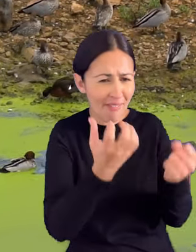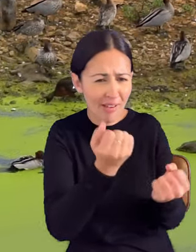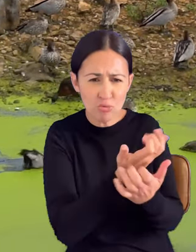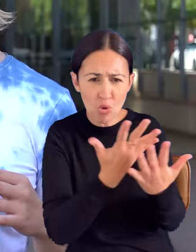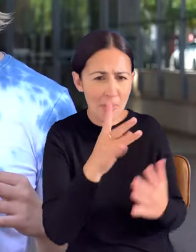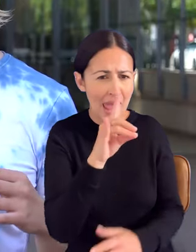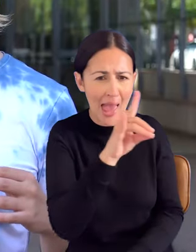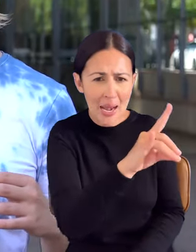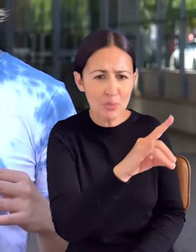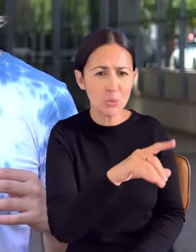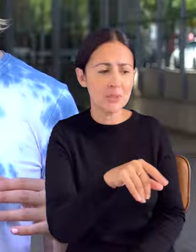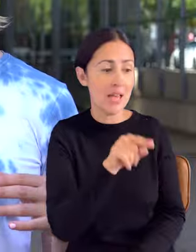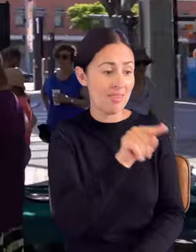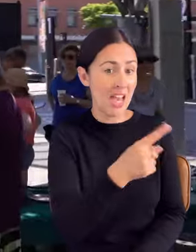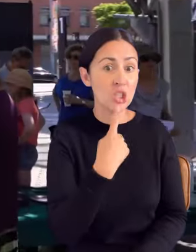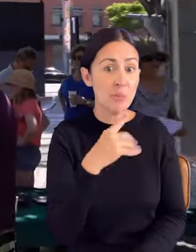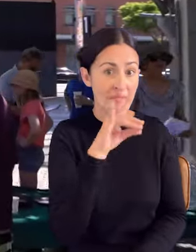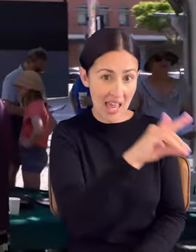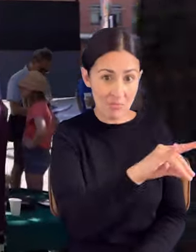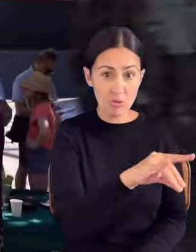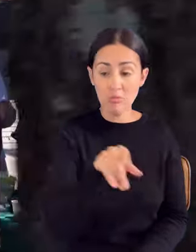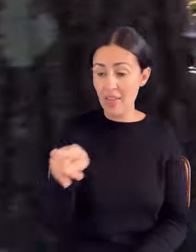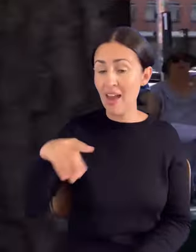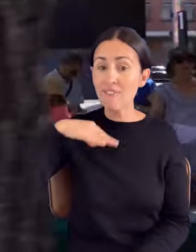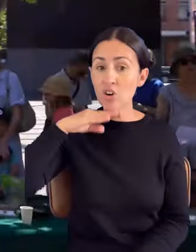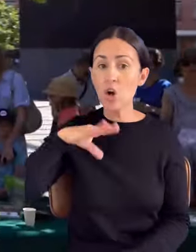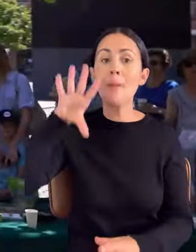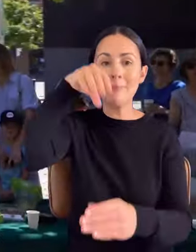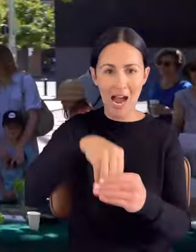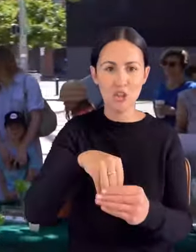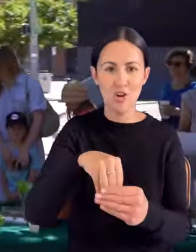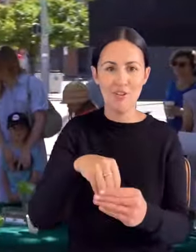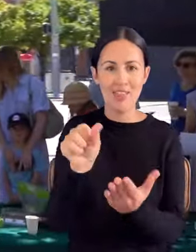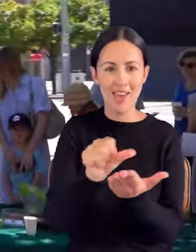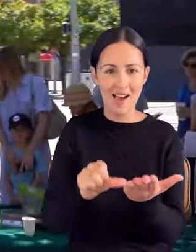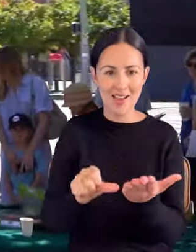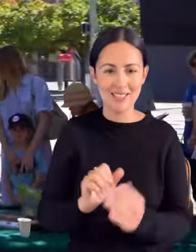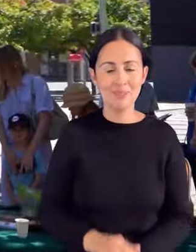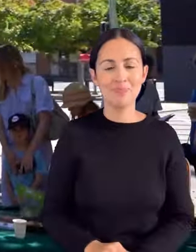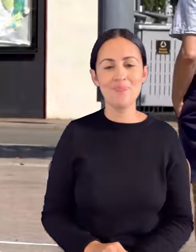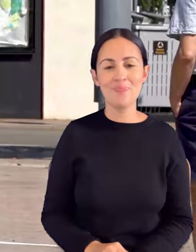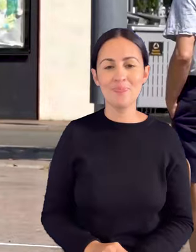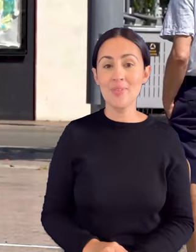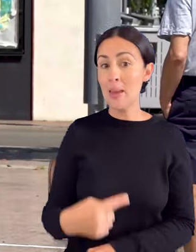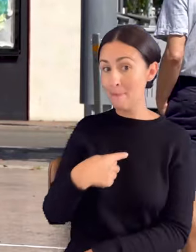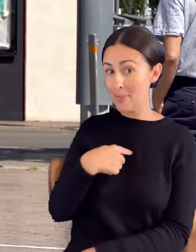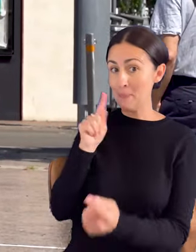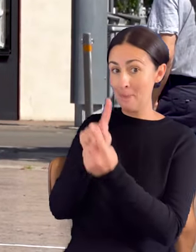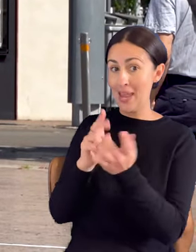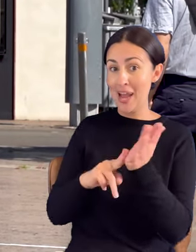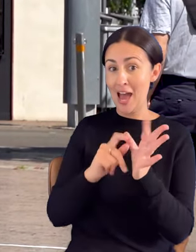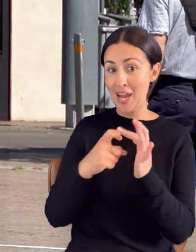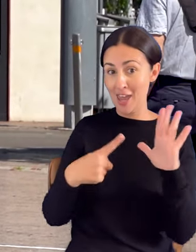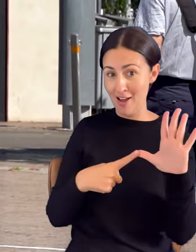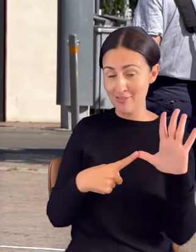some of those creatures into this artwork. When I met Nadia out here, she take me and a couple of my family members